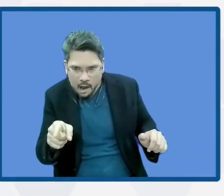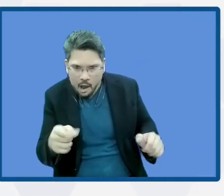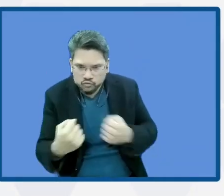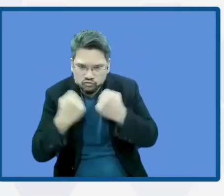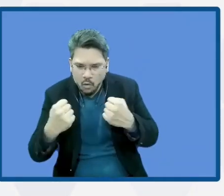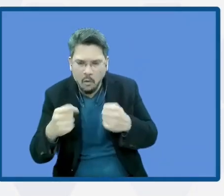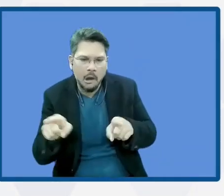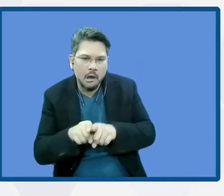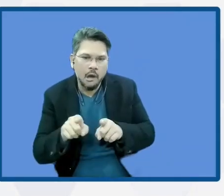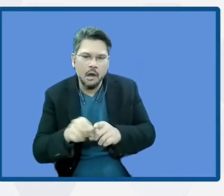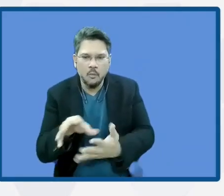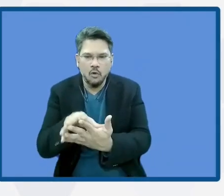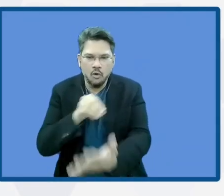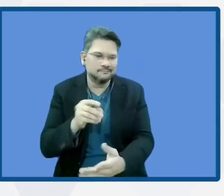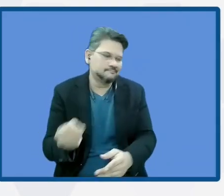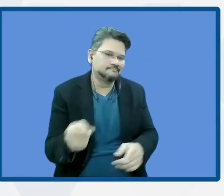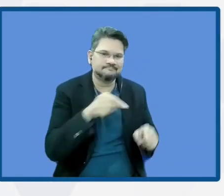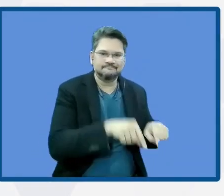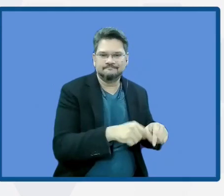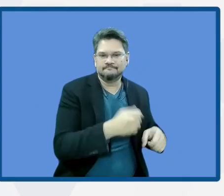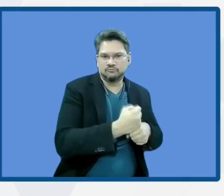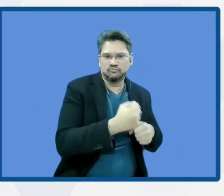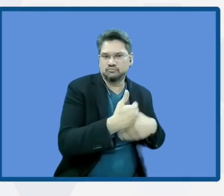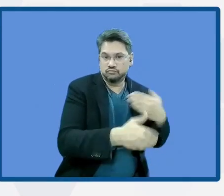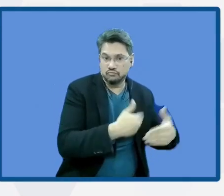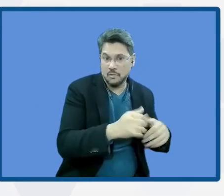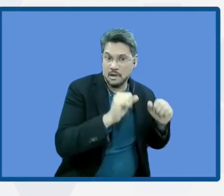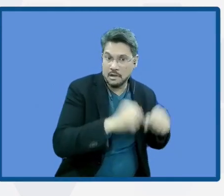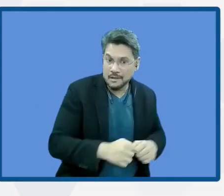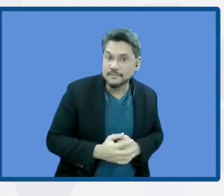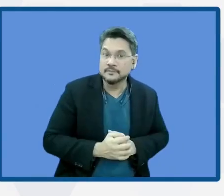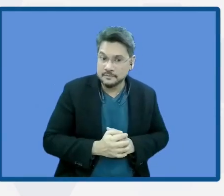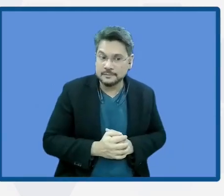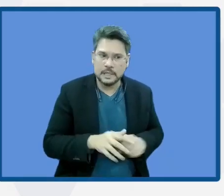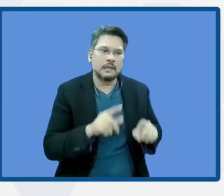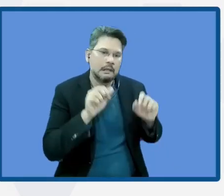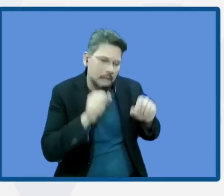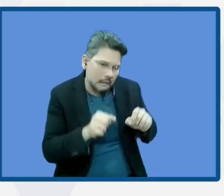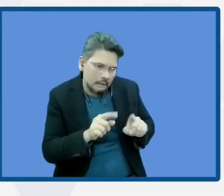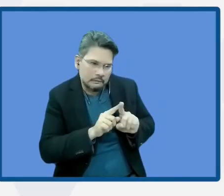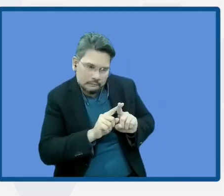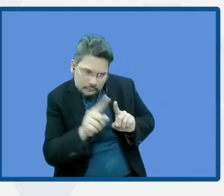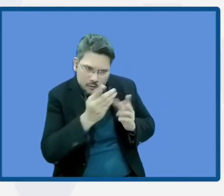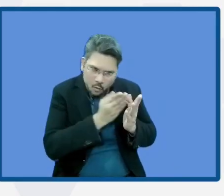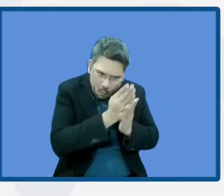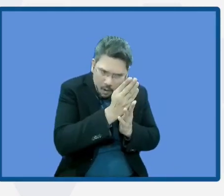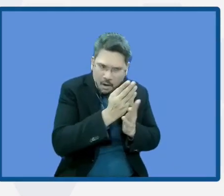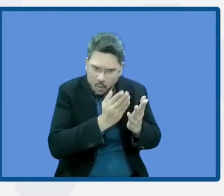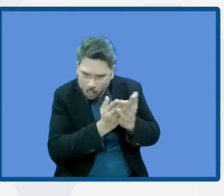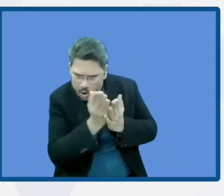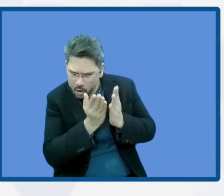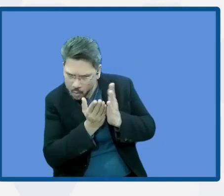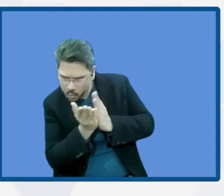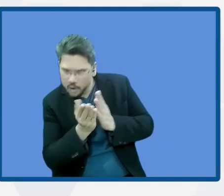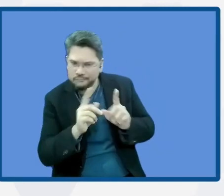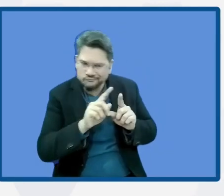do it by getting different approaches, different focuses from all over the ideas that are